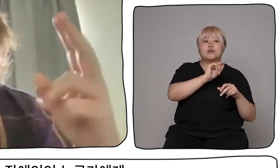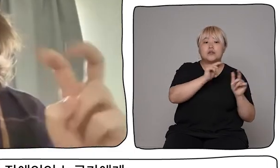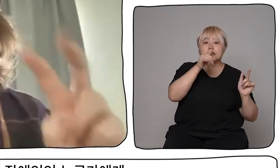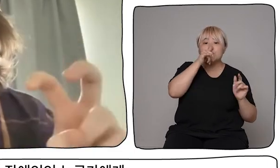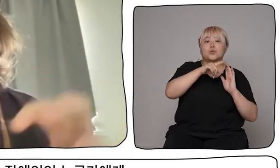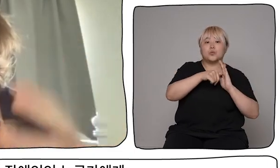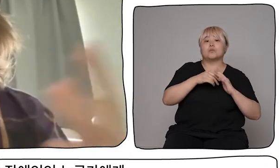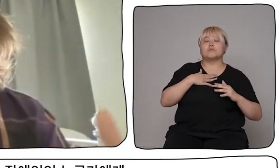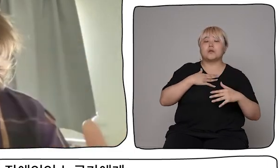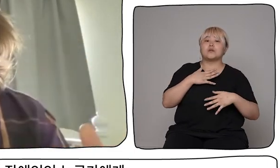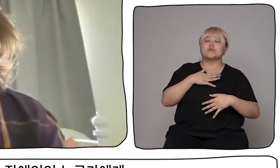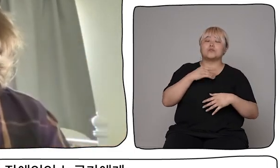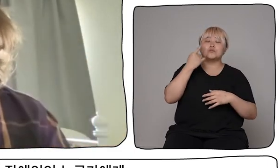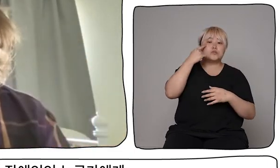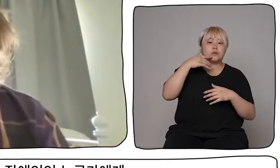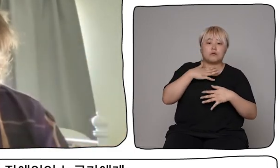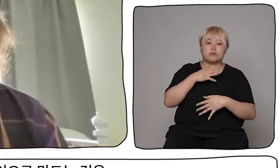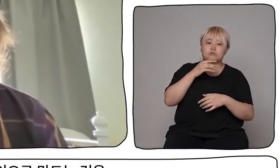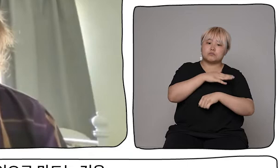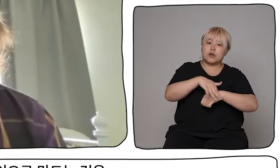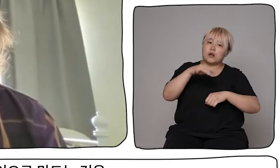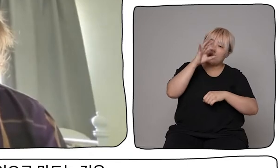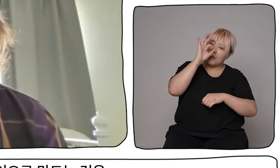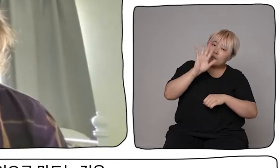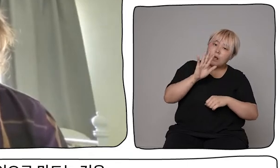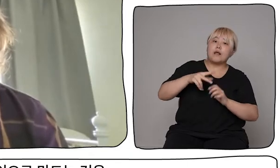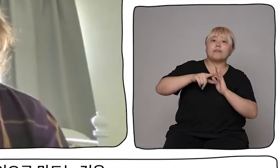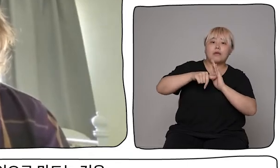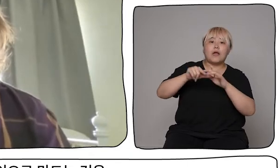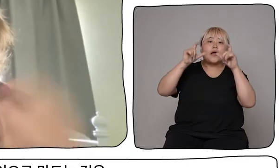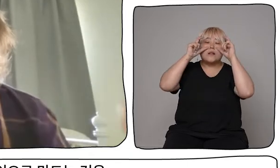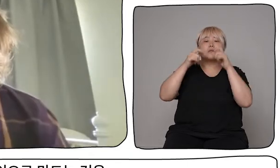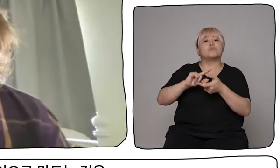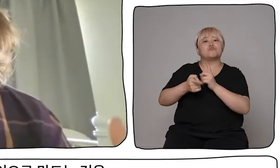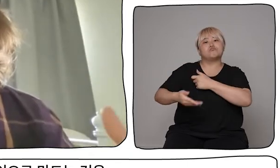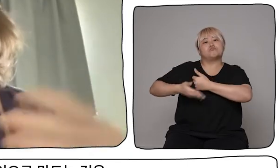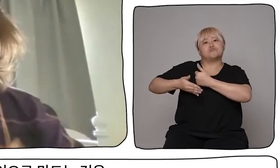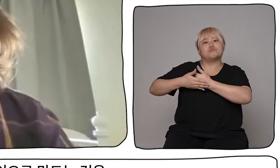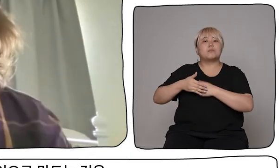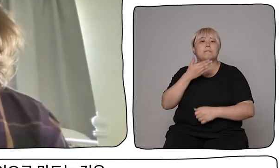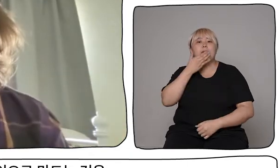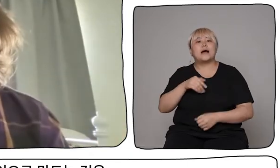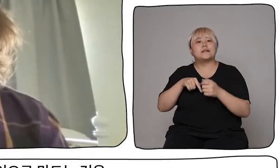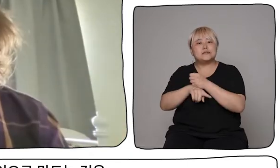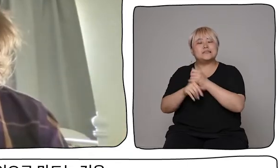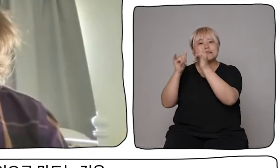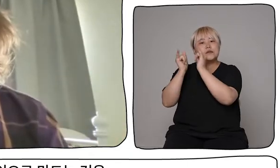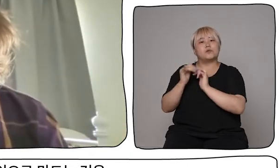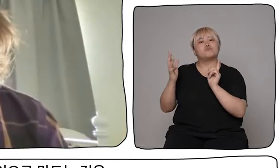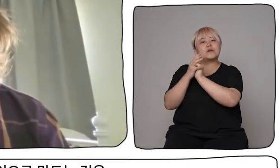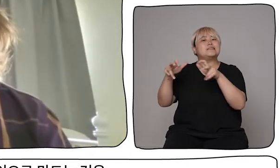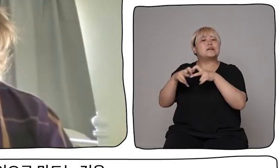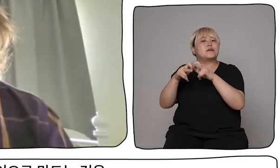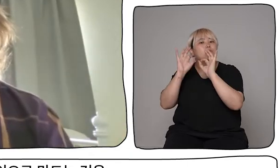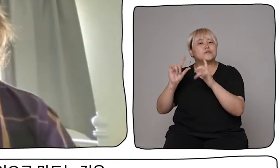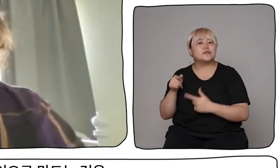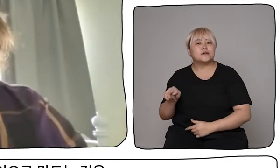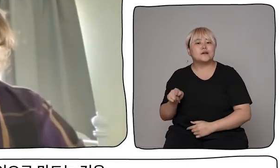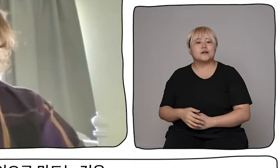disabilities that somebody might have. We believe that it is society that disables us rather than